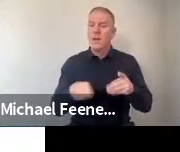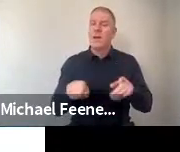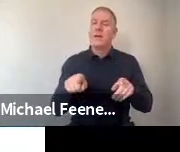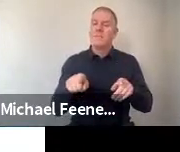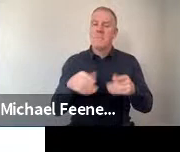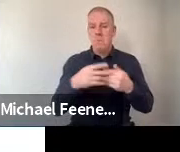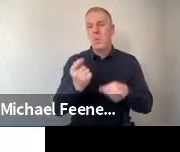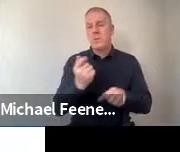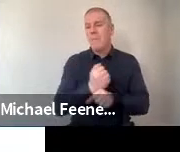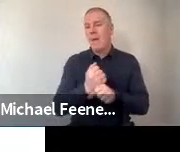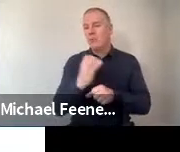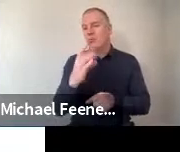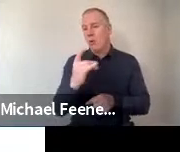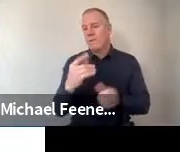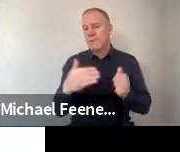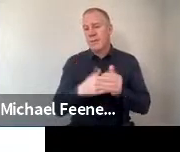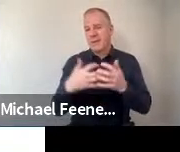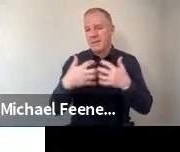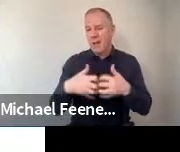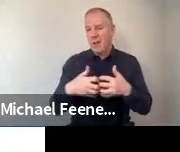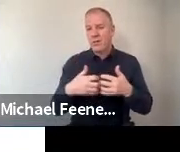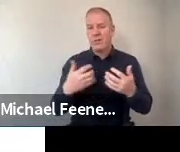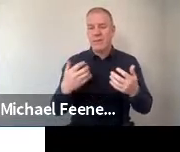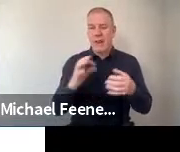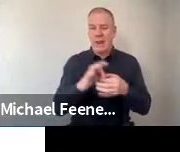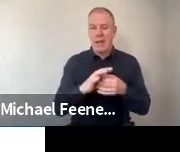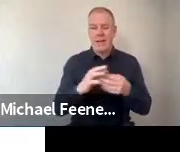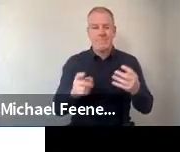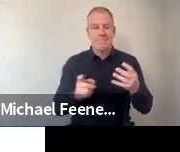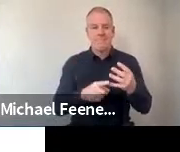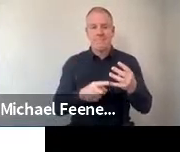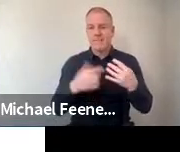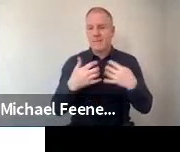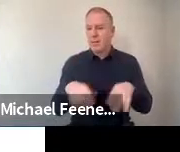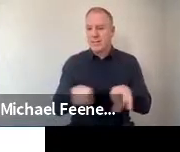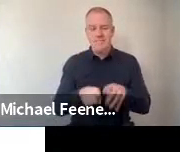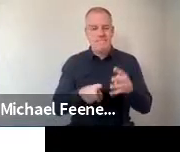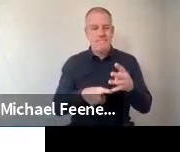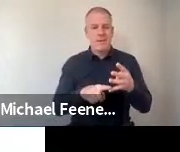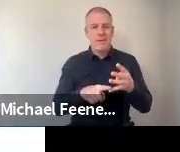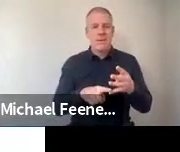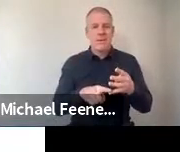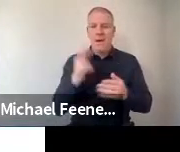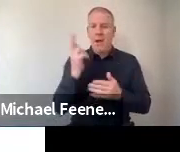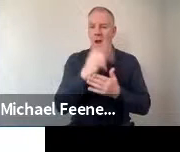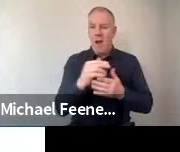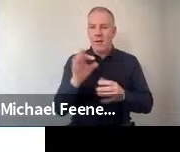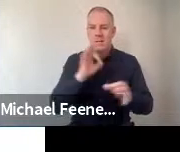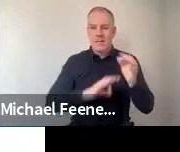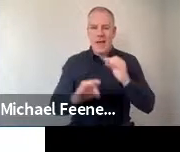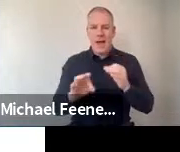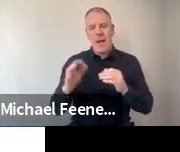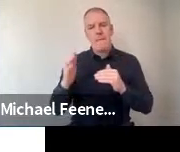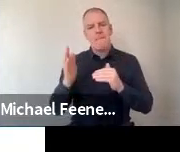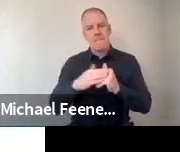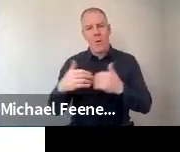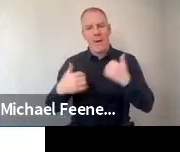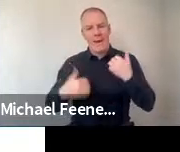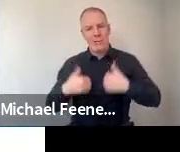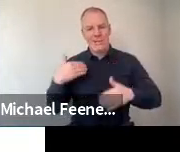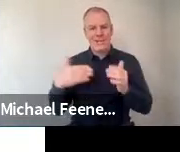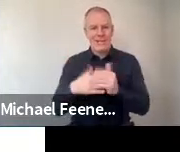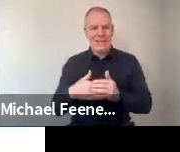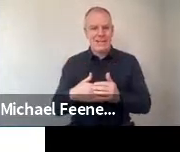Most people said about the same. Technology news about the same. Art and style news skewed towards more interested.